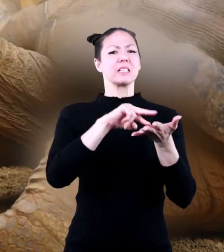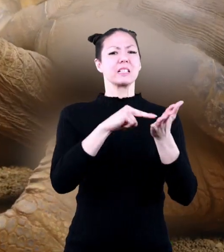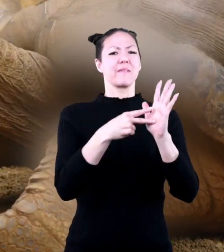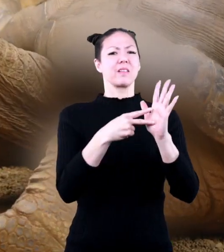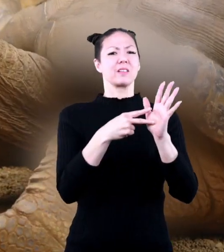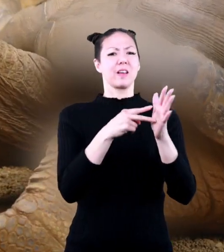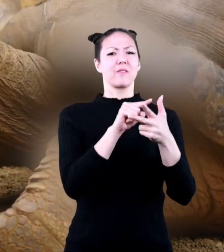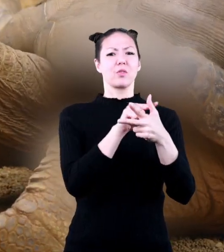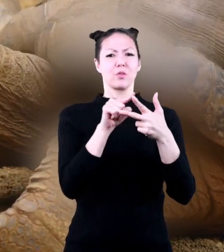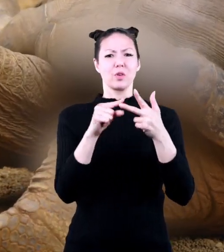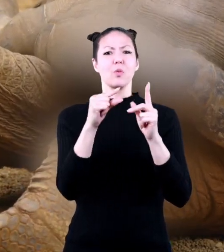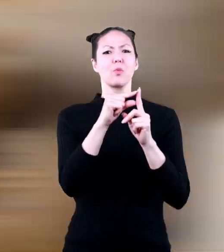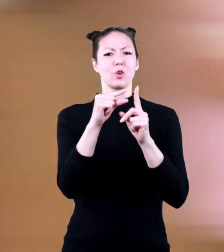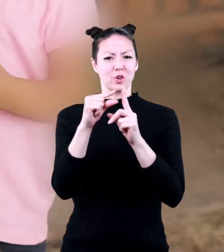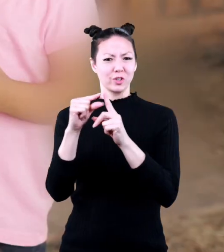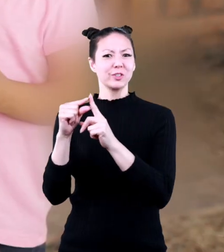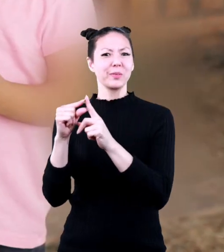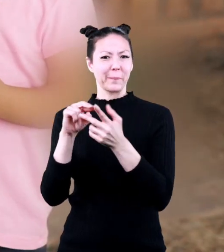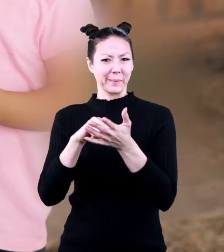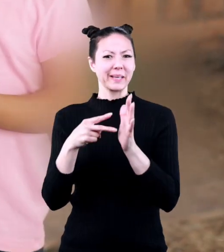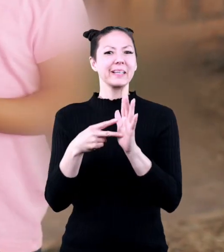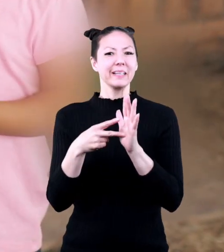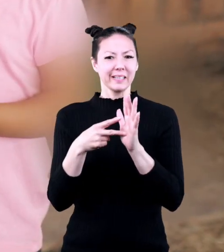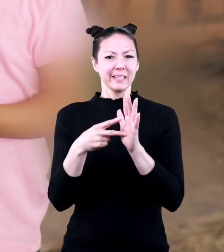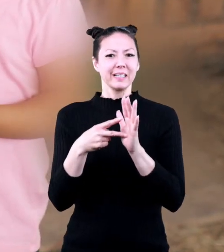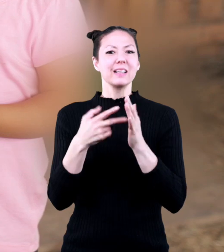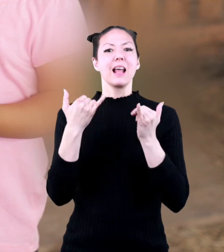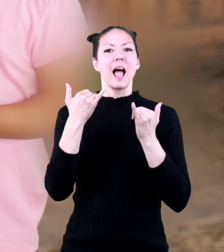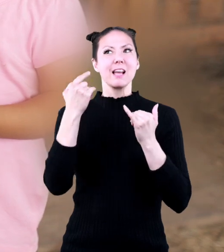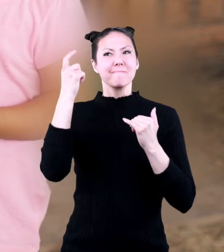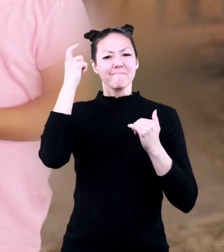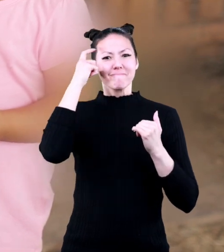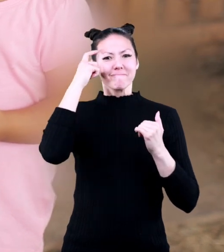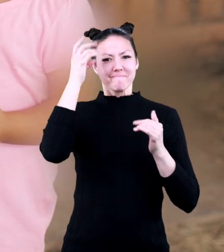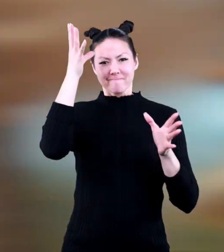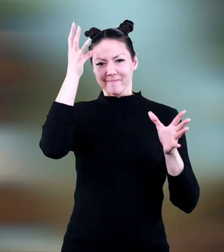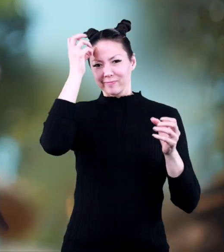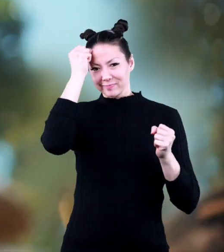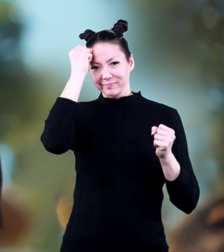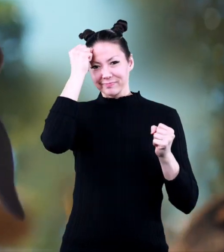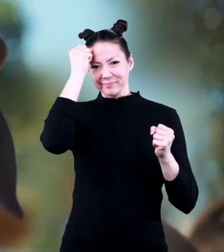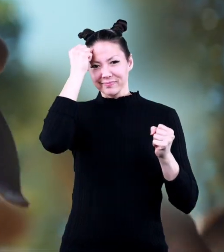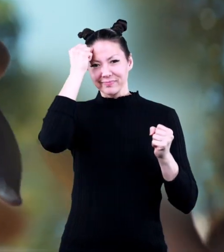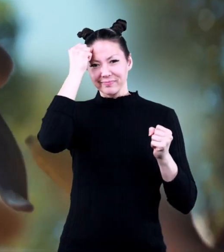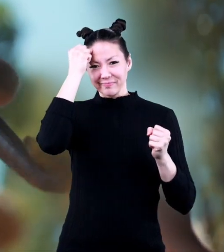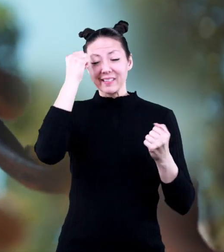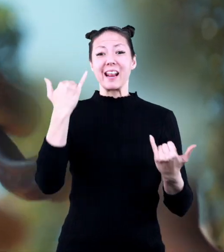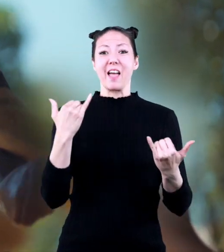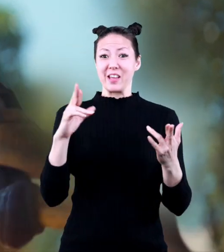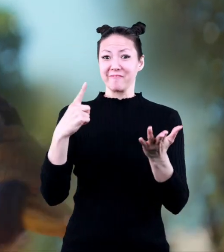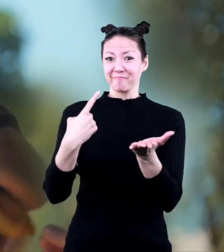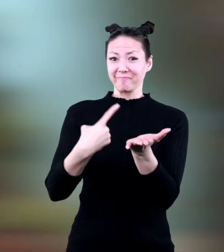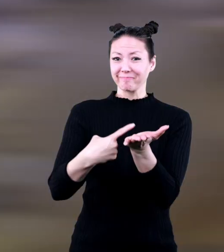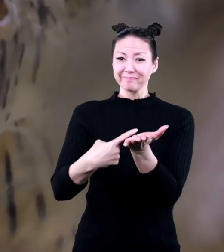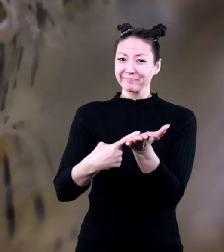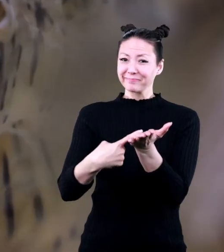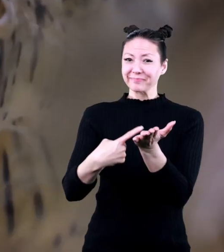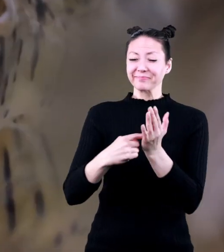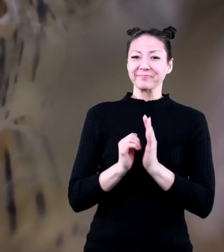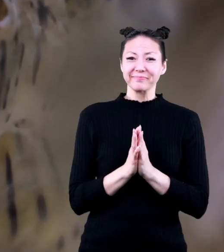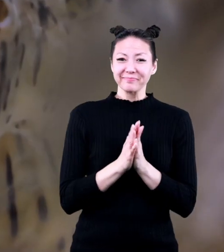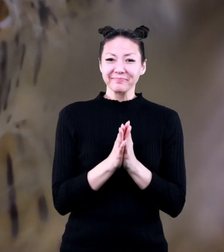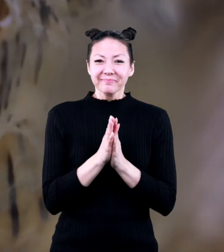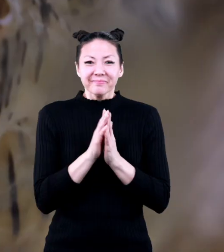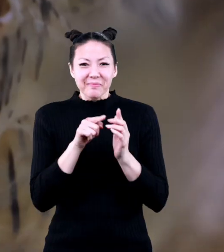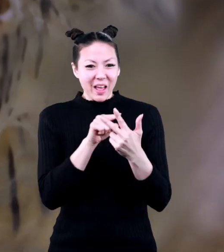definitions of these words will come in handy, so keep them in your brains. Because! Now it is finally